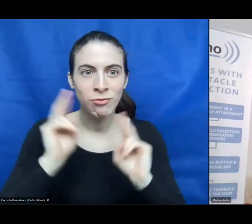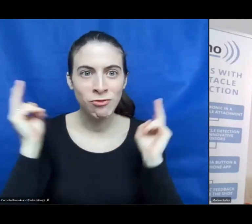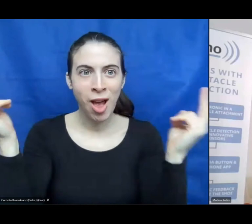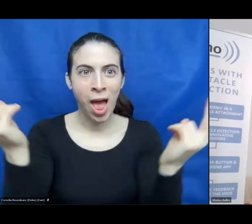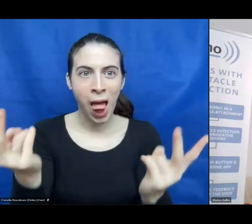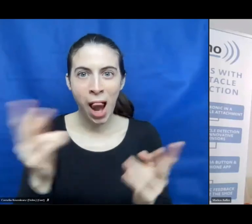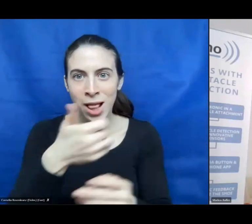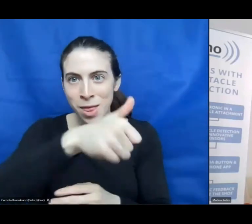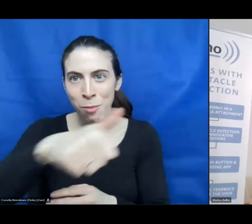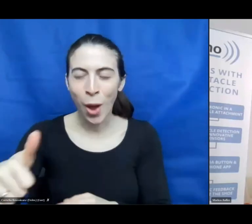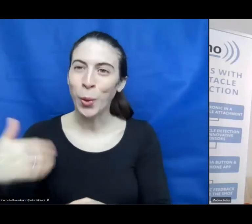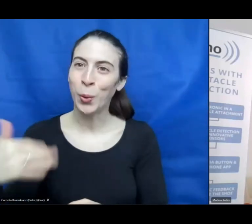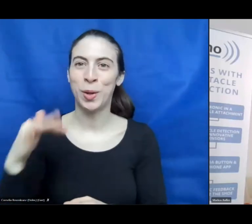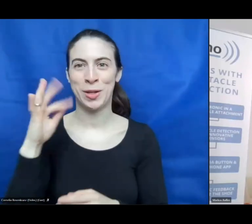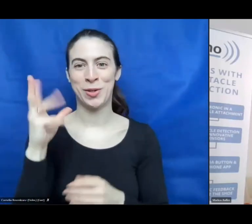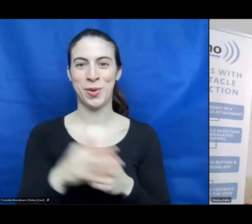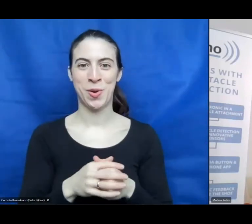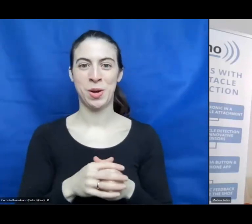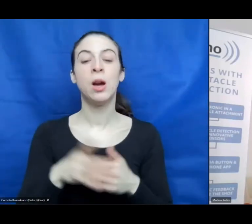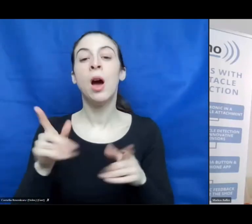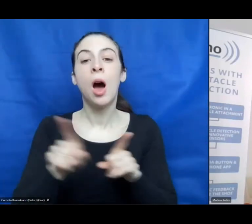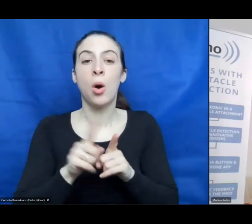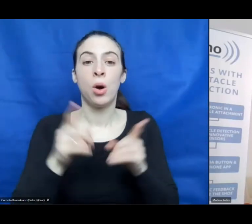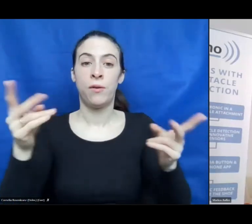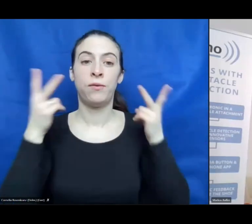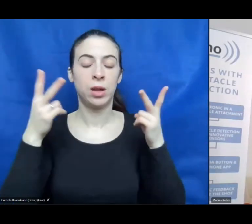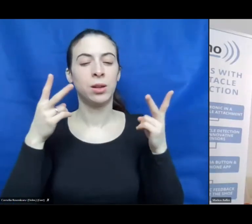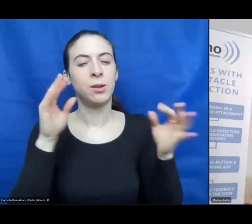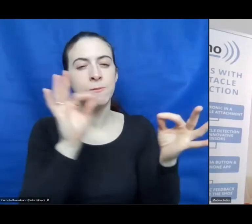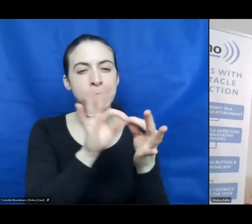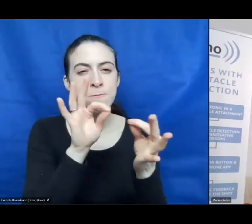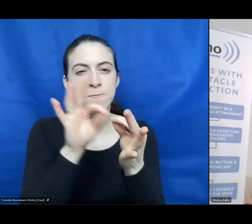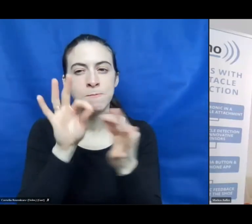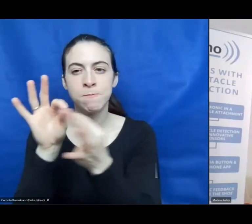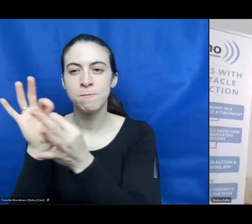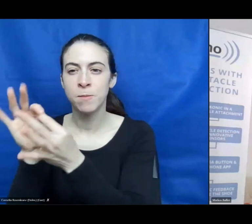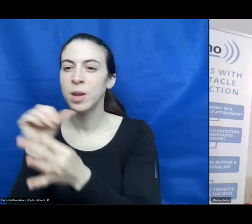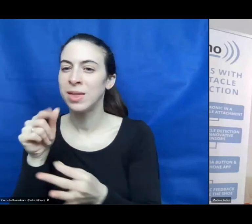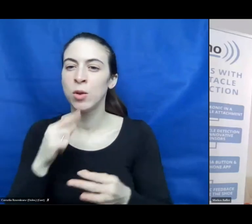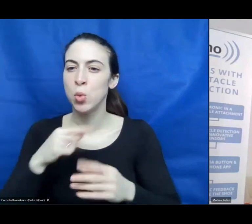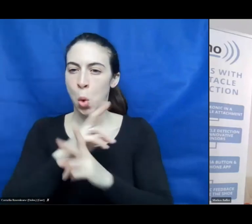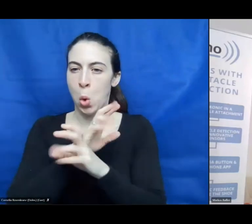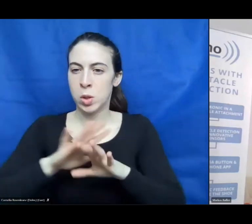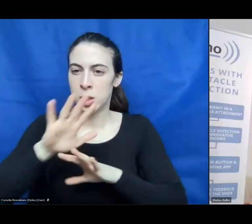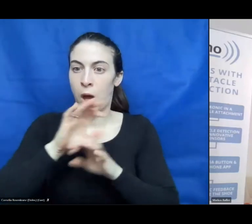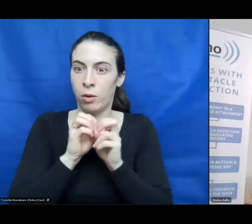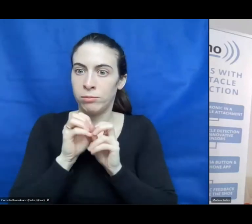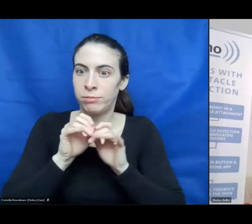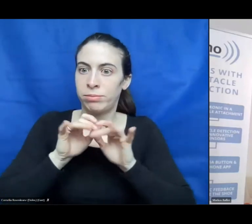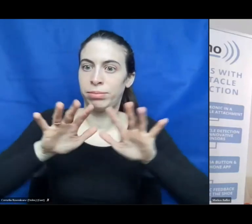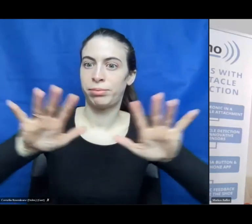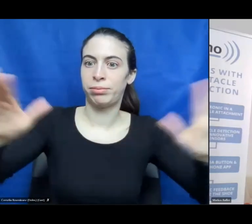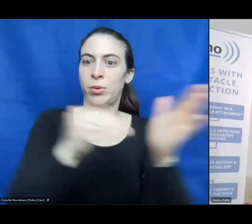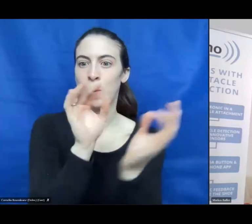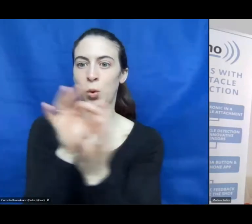in this session. It's very important also to connect over the borders of countries. So, maybe there should be